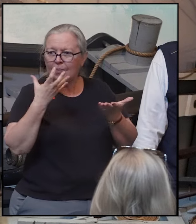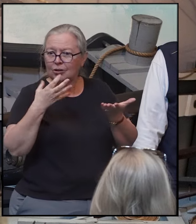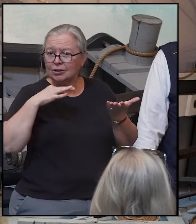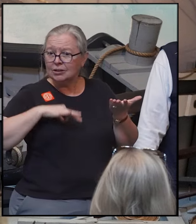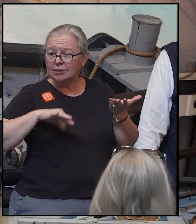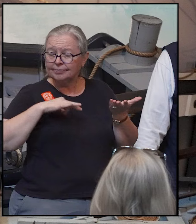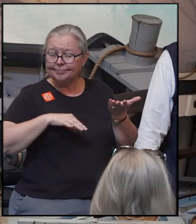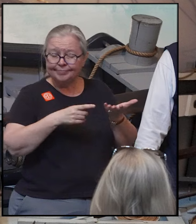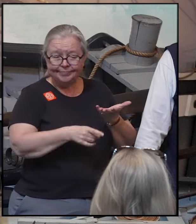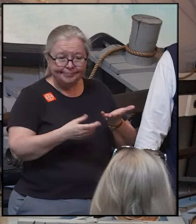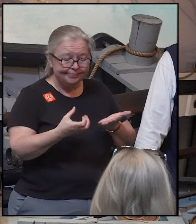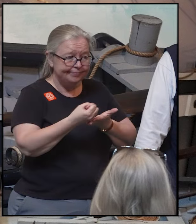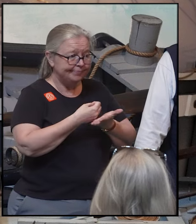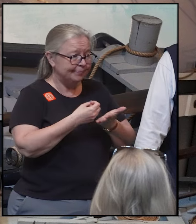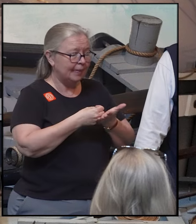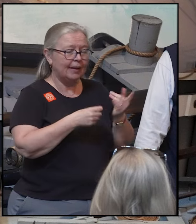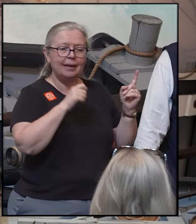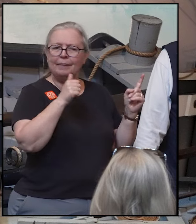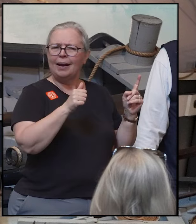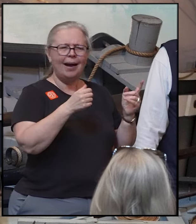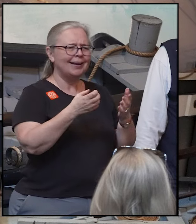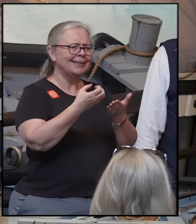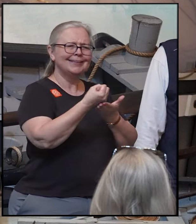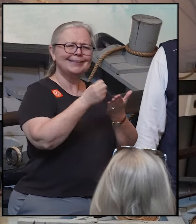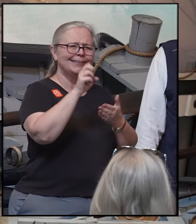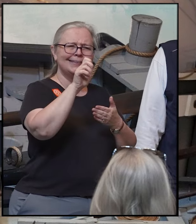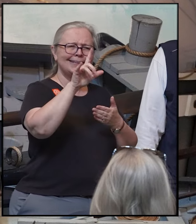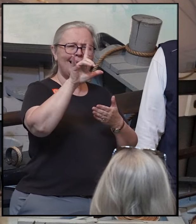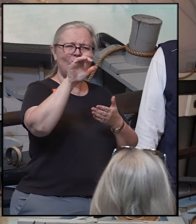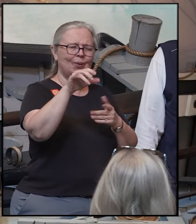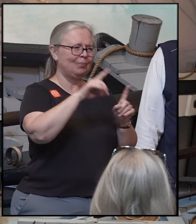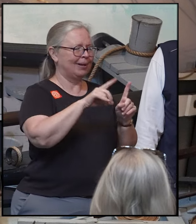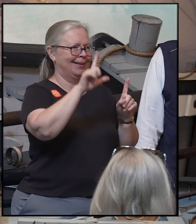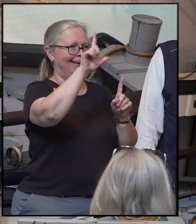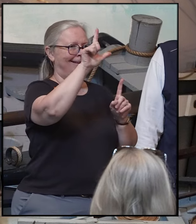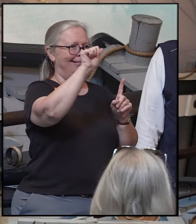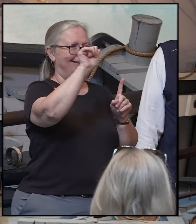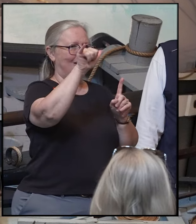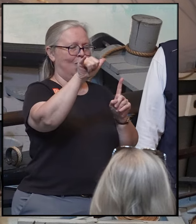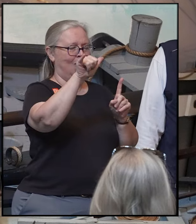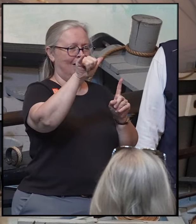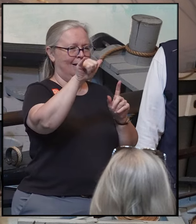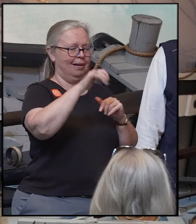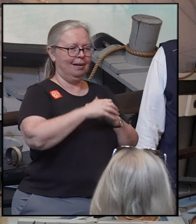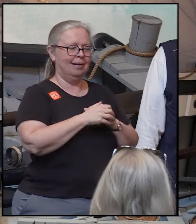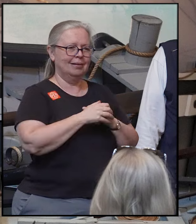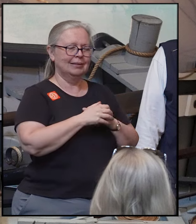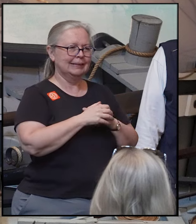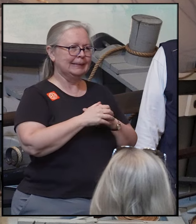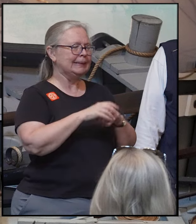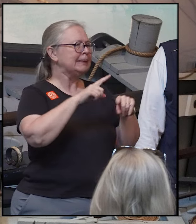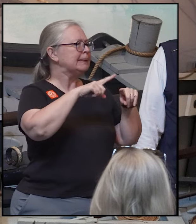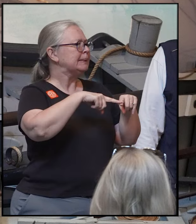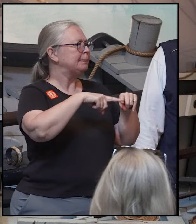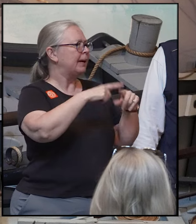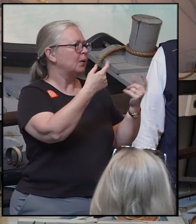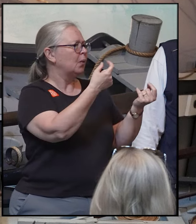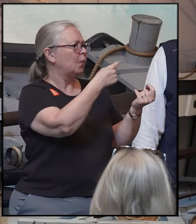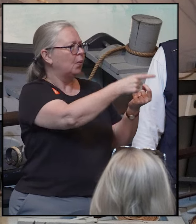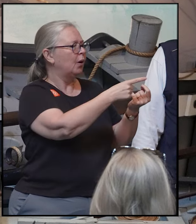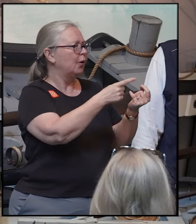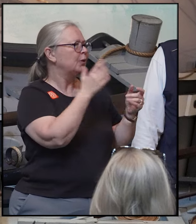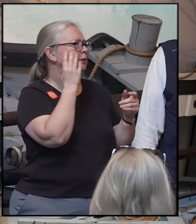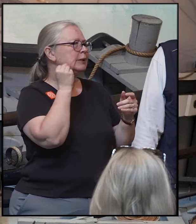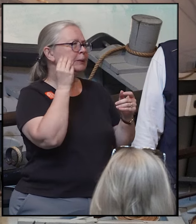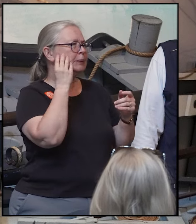They worked on a system called LAY, L-A-Y, and it was based on your knowledge